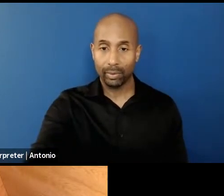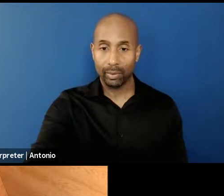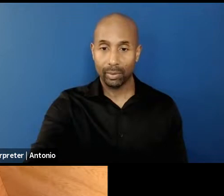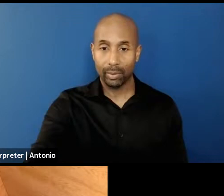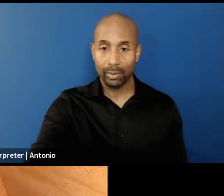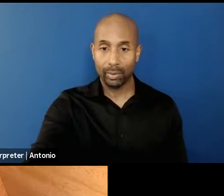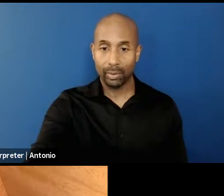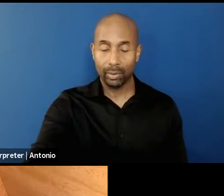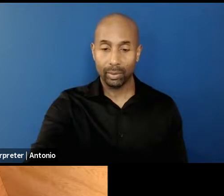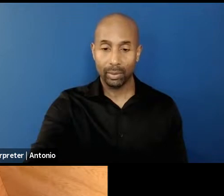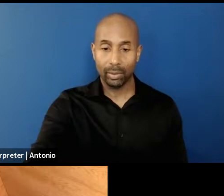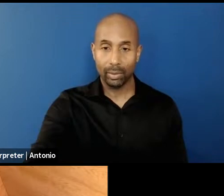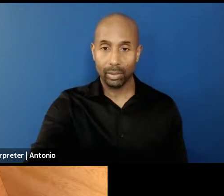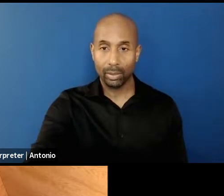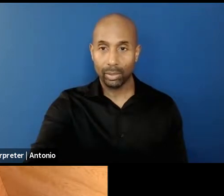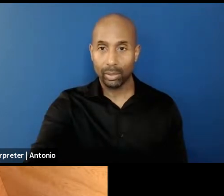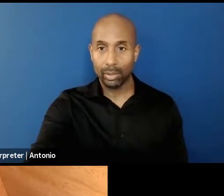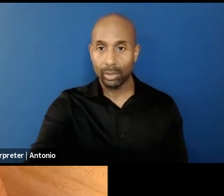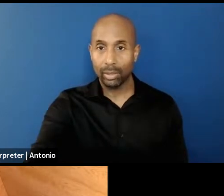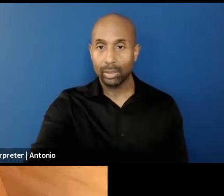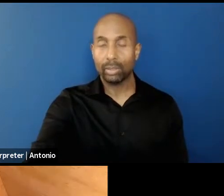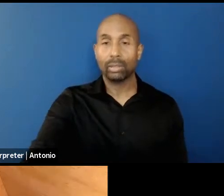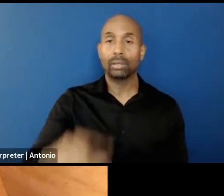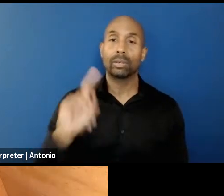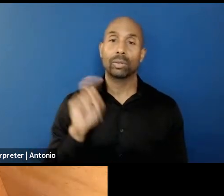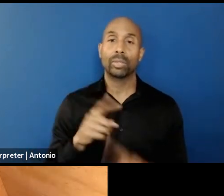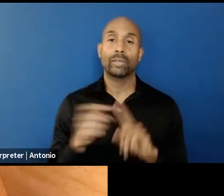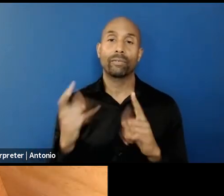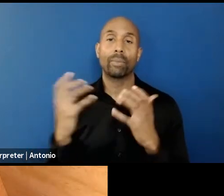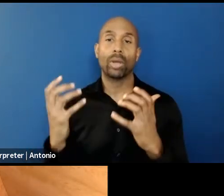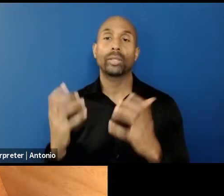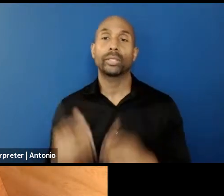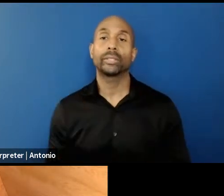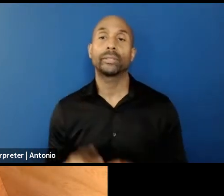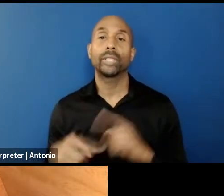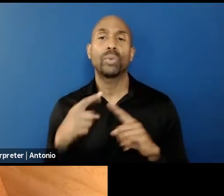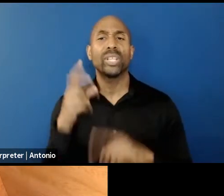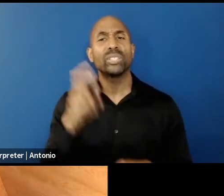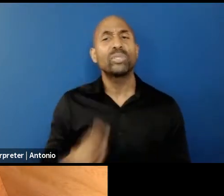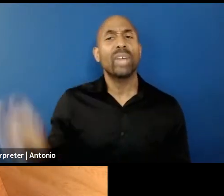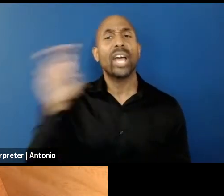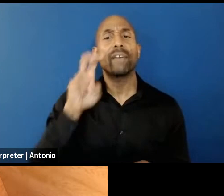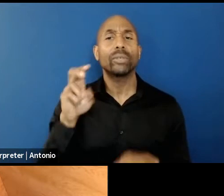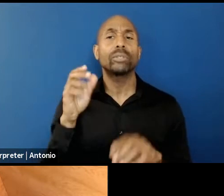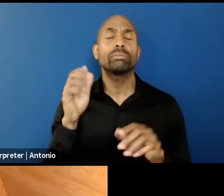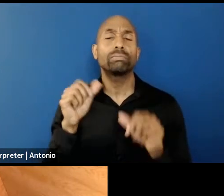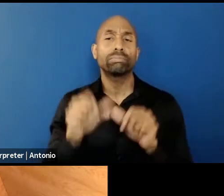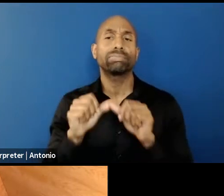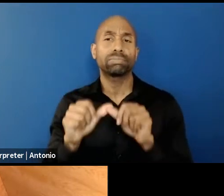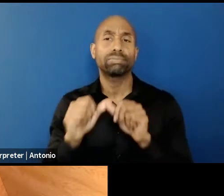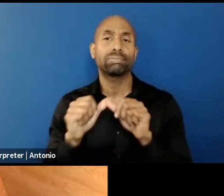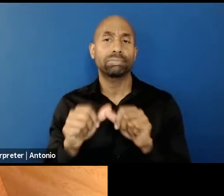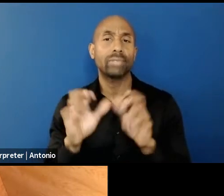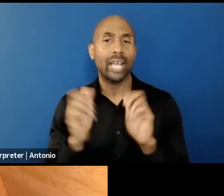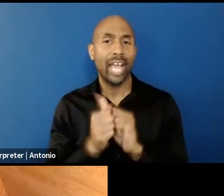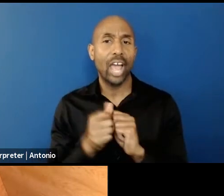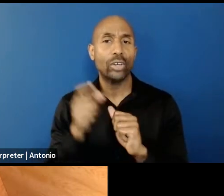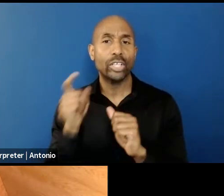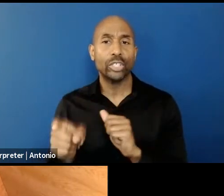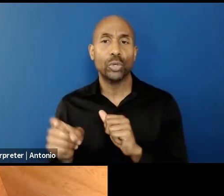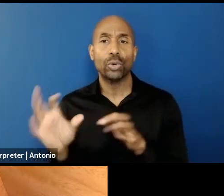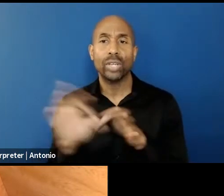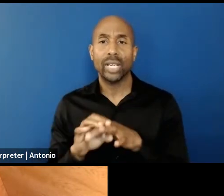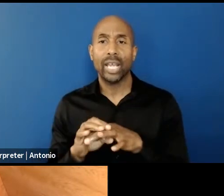anonymous. when you were constantly traveling, how did you conceive of the relationship between the places your works are